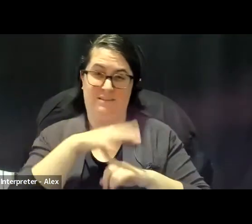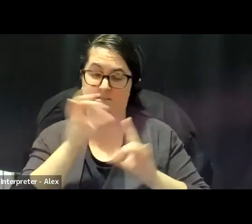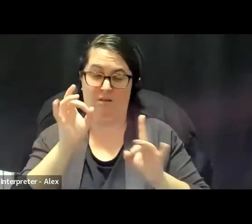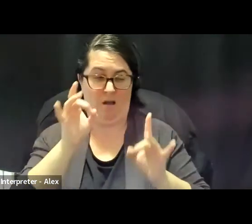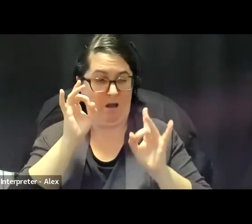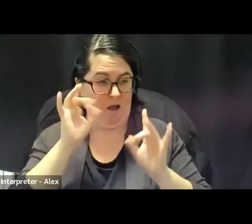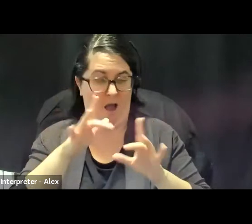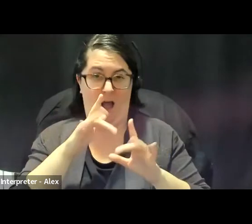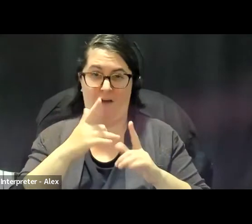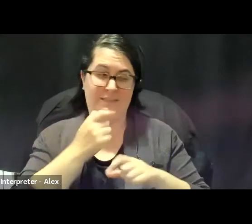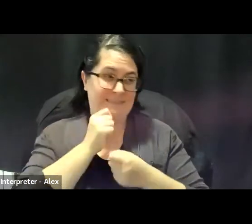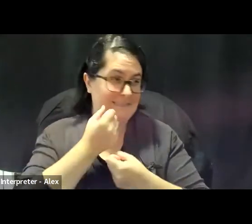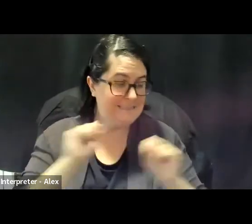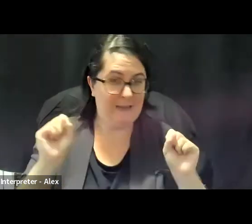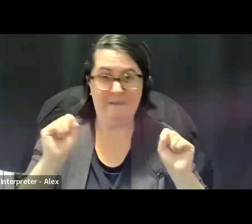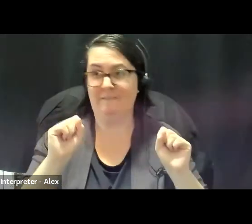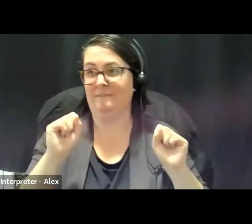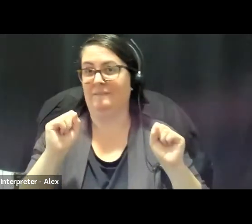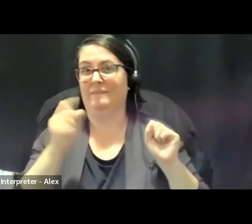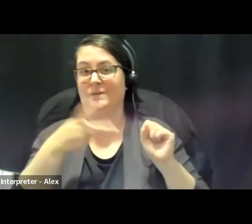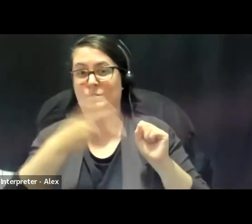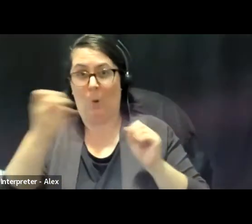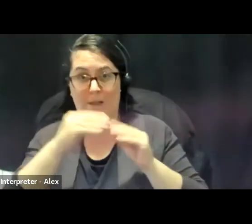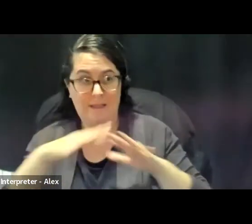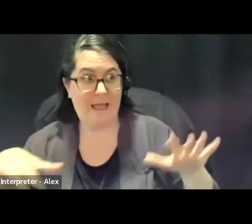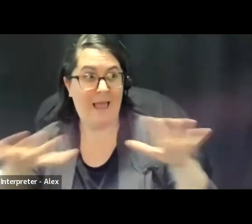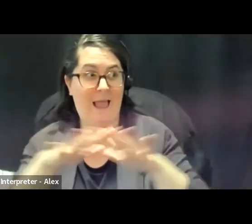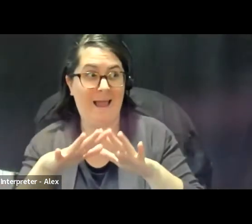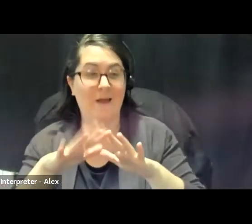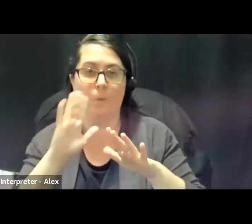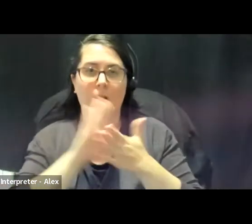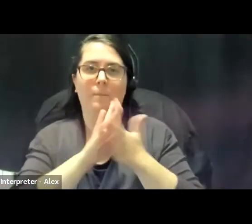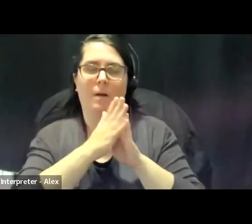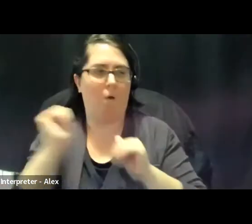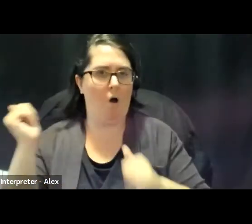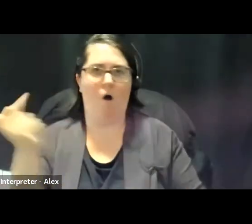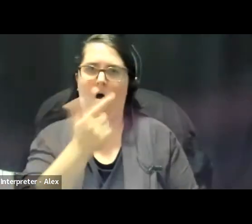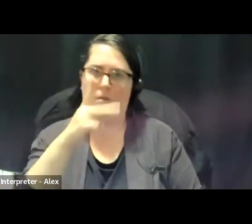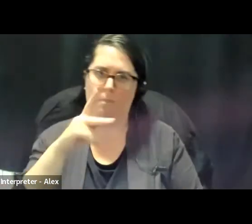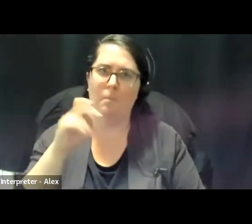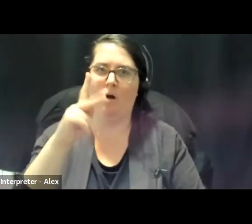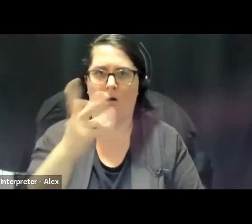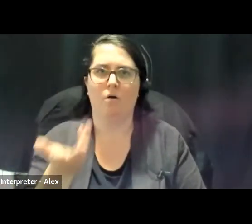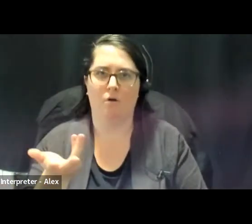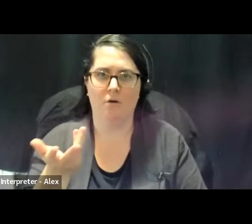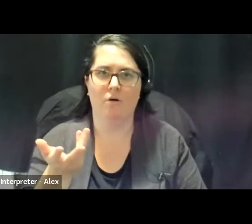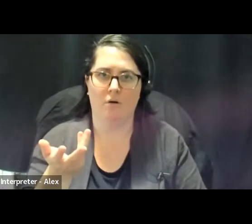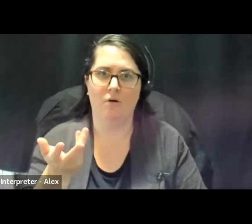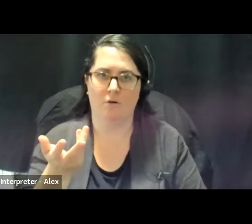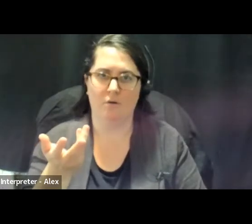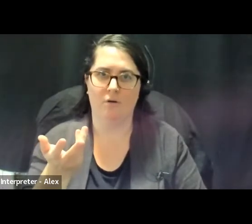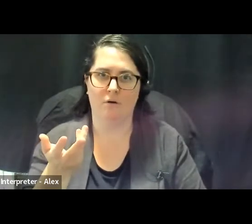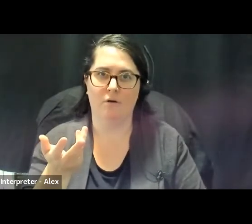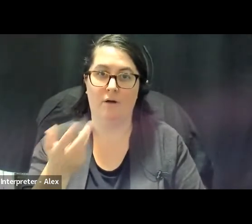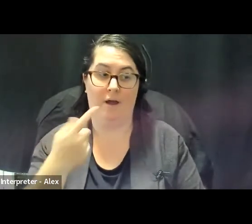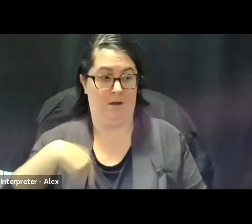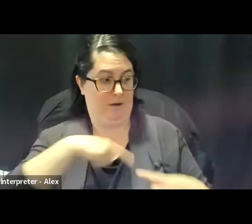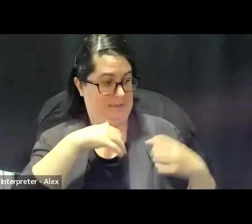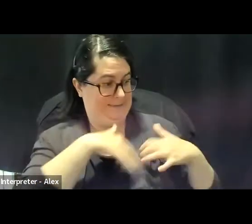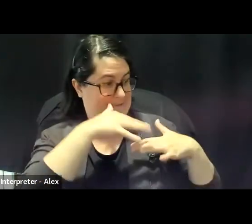it's going to be every park. And those are the, you know, conditions that we are living in right now. As Indigenous people,